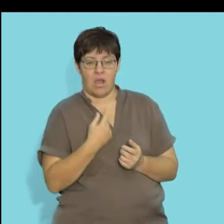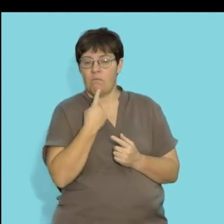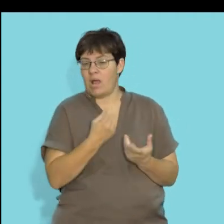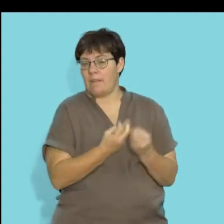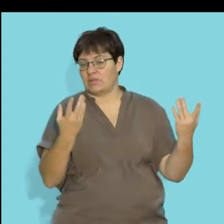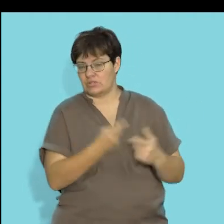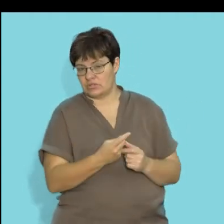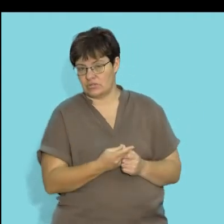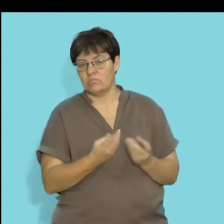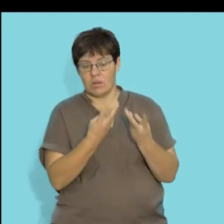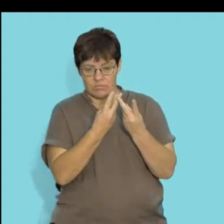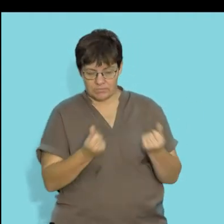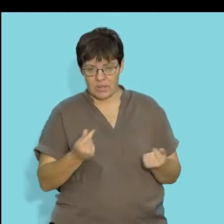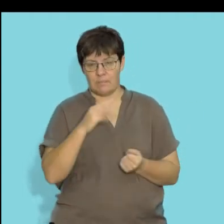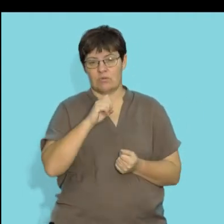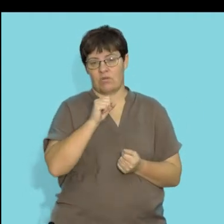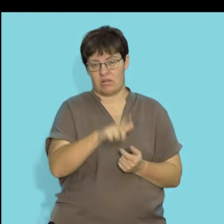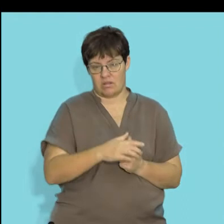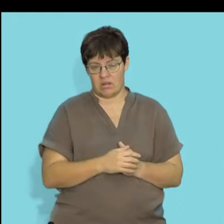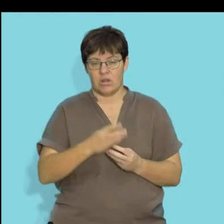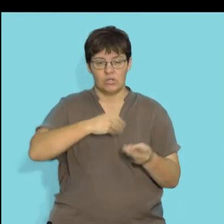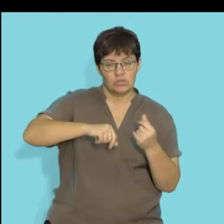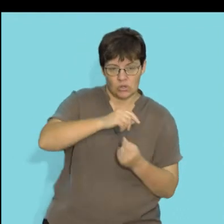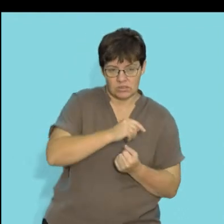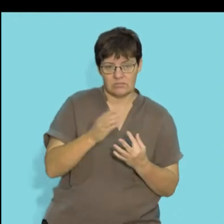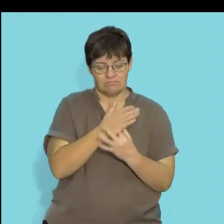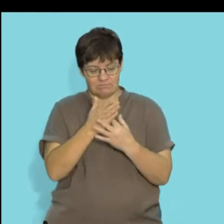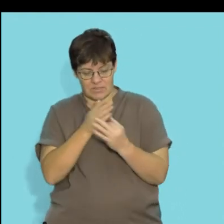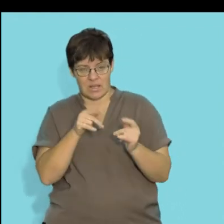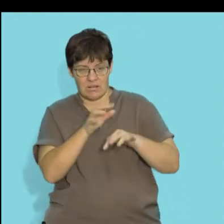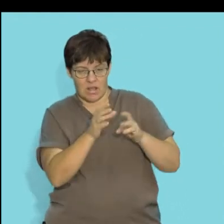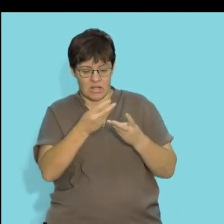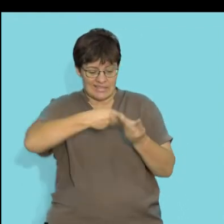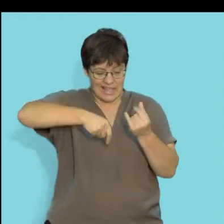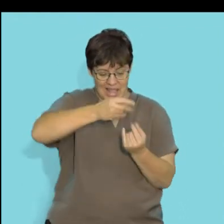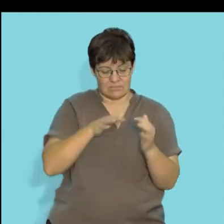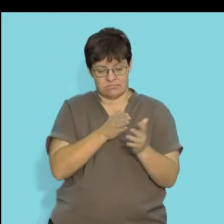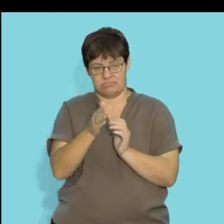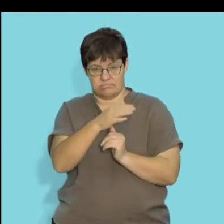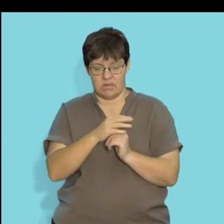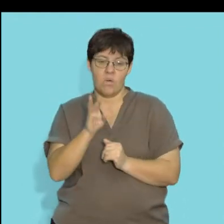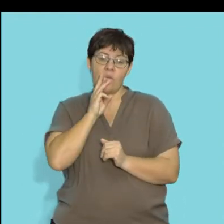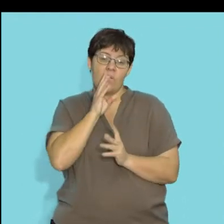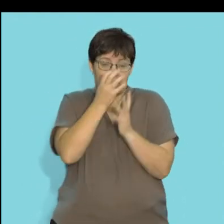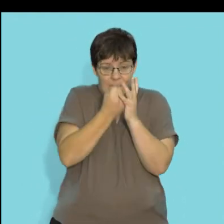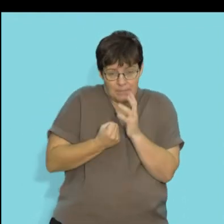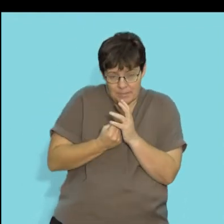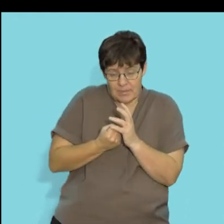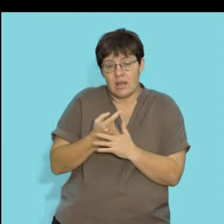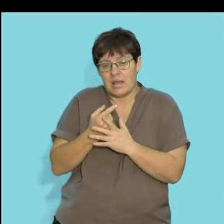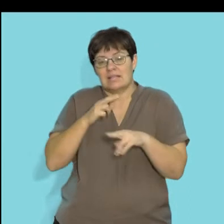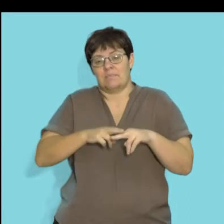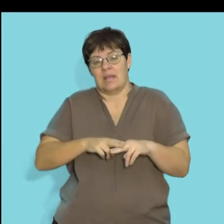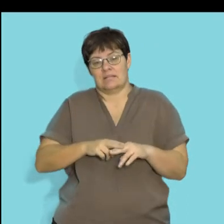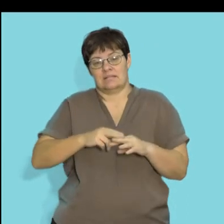hold. So water dissolves minerals, salts, and are found between the spaces. So the water retention capacity depends